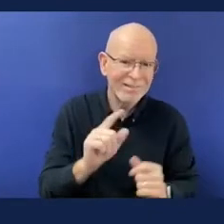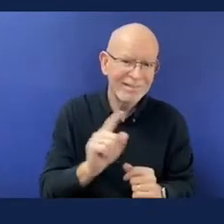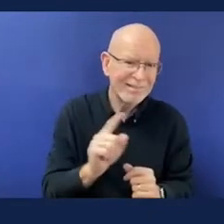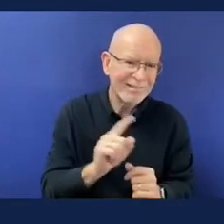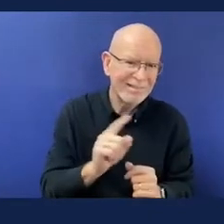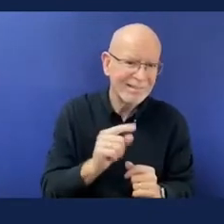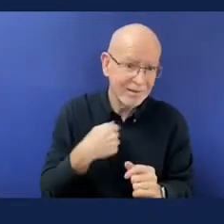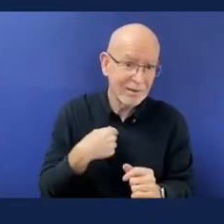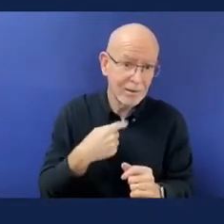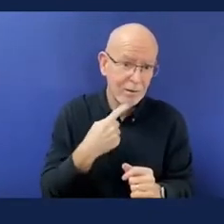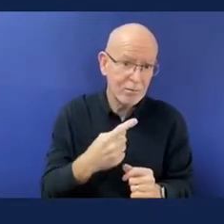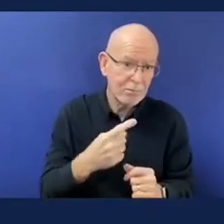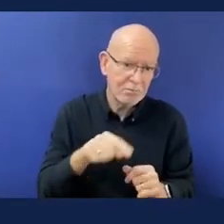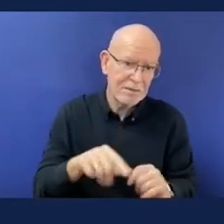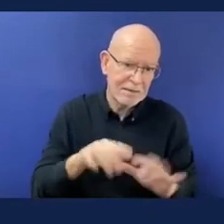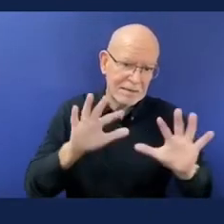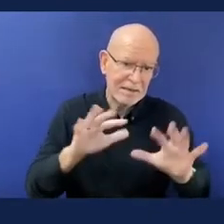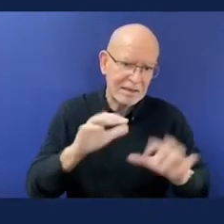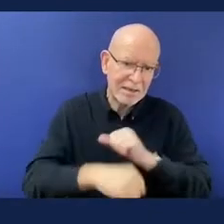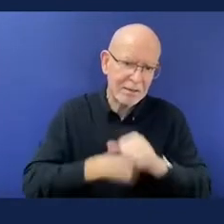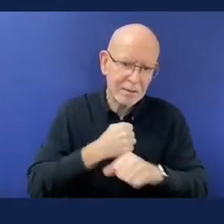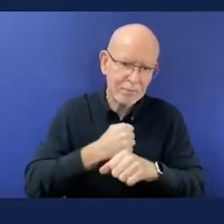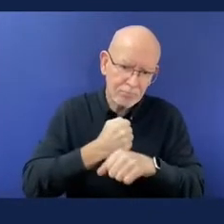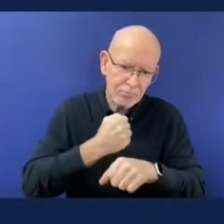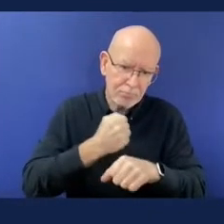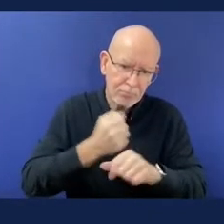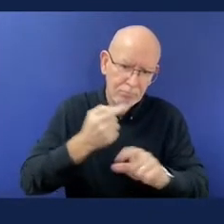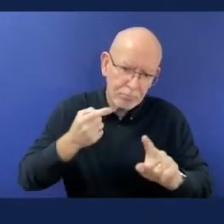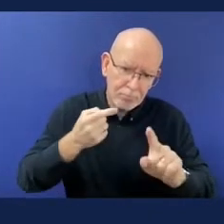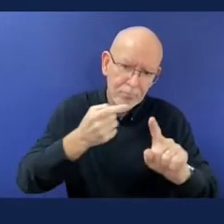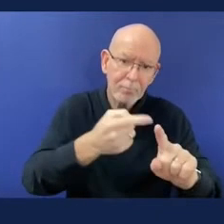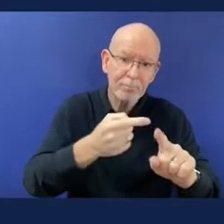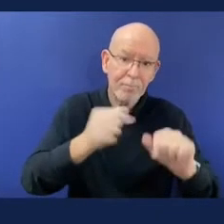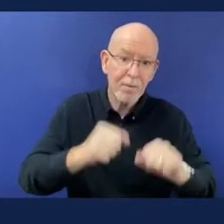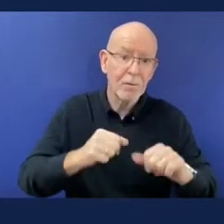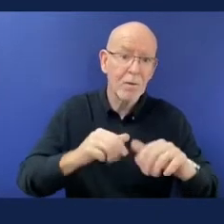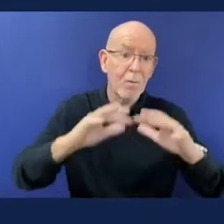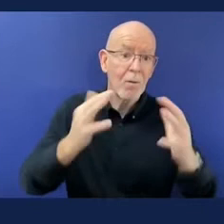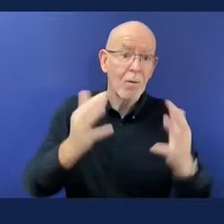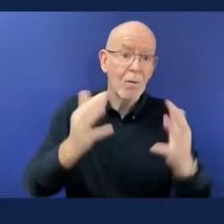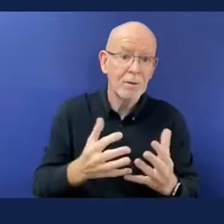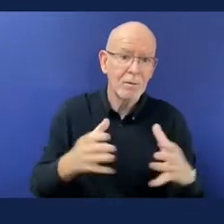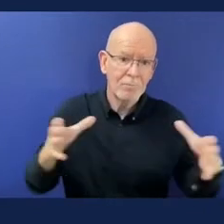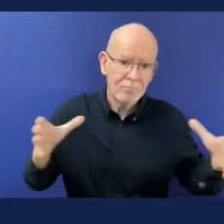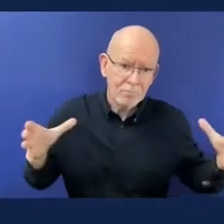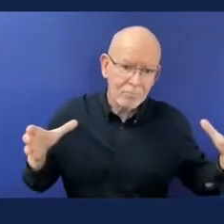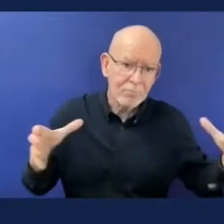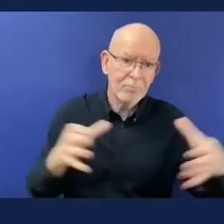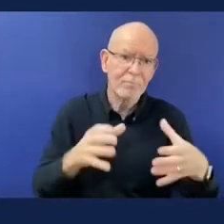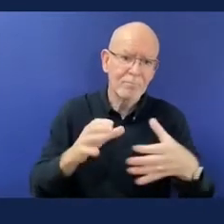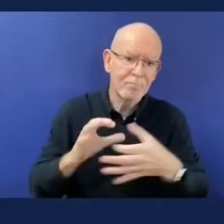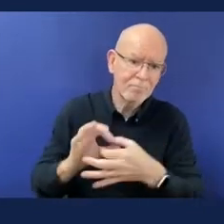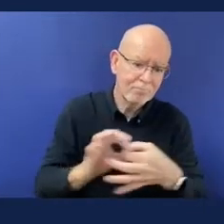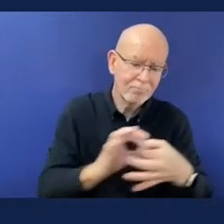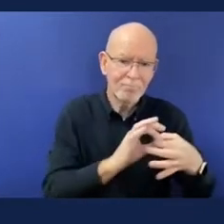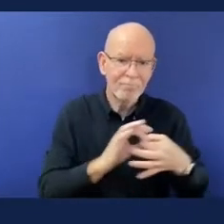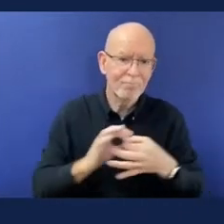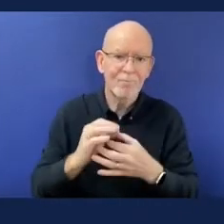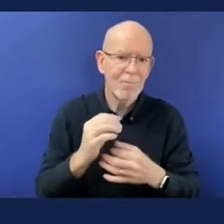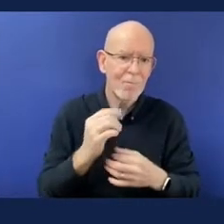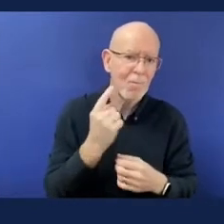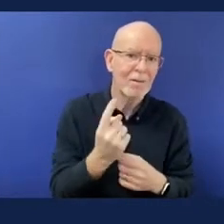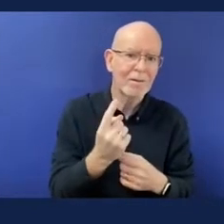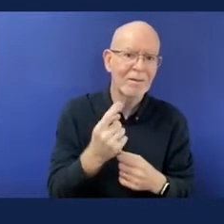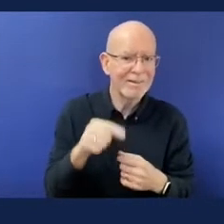disability. So we wanted purple to become the international colour of disability and get this symbol out in the same way that the pride flag represents the